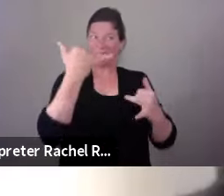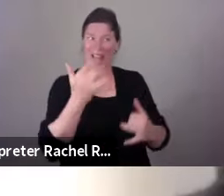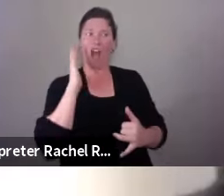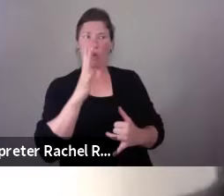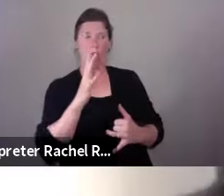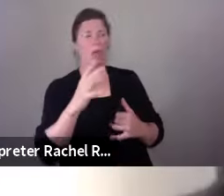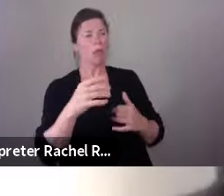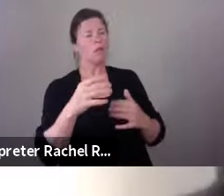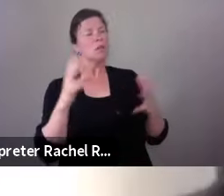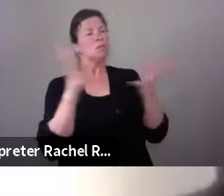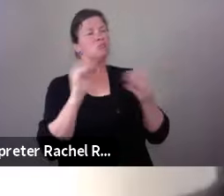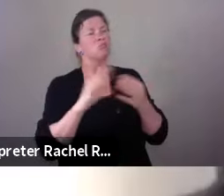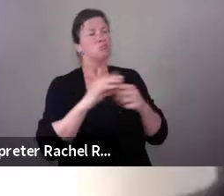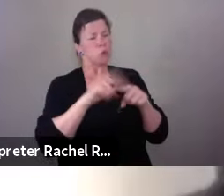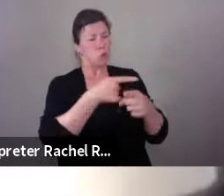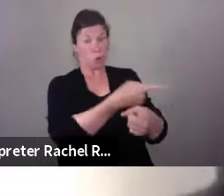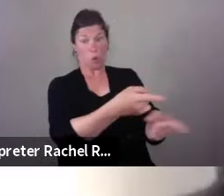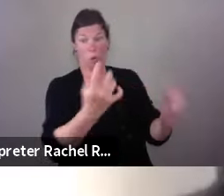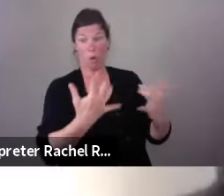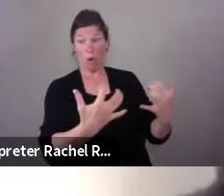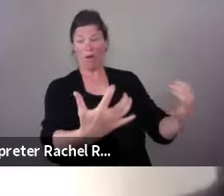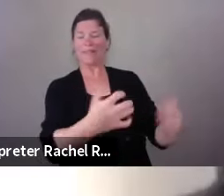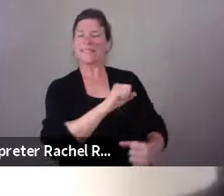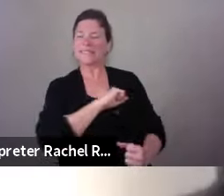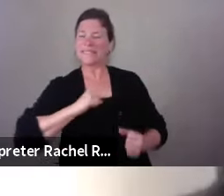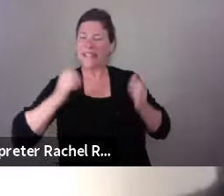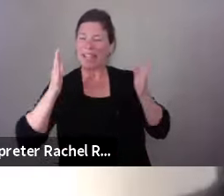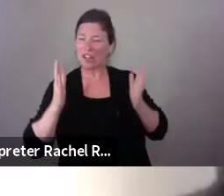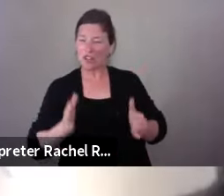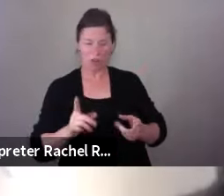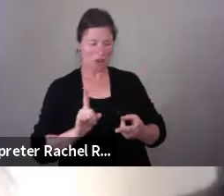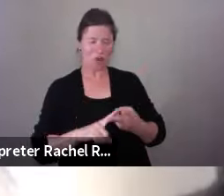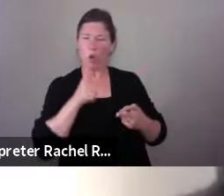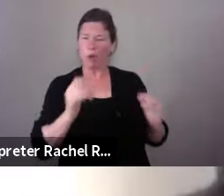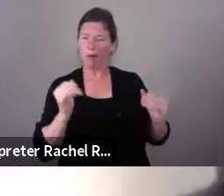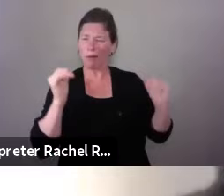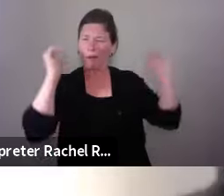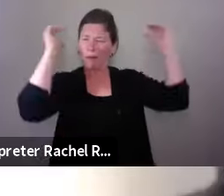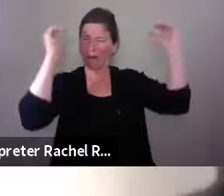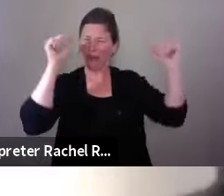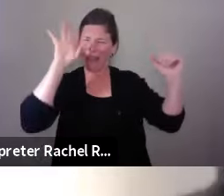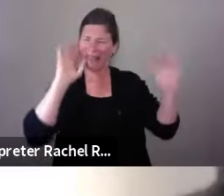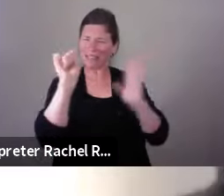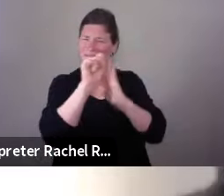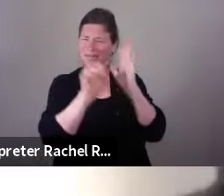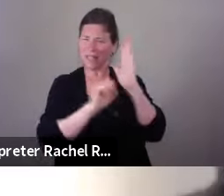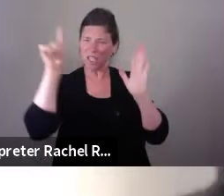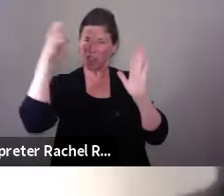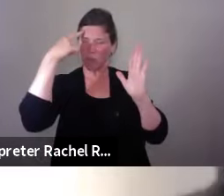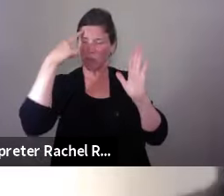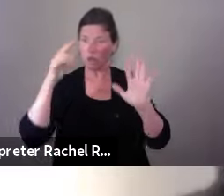senators and representatives that sit on it, and you talk about a panic attack. I had never done that